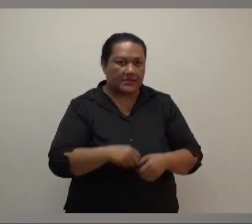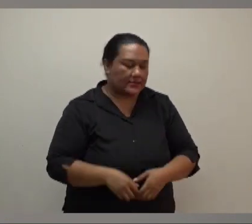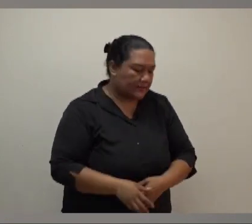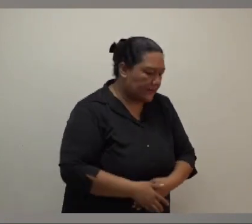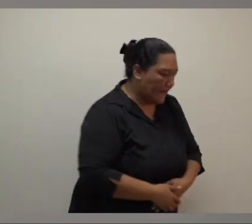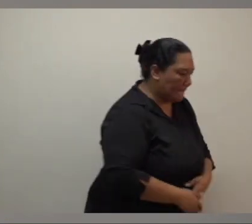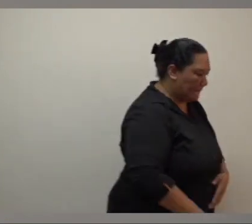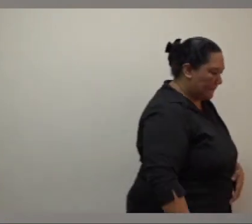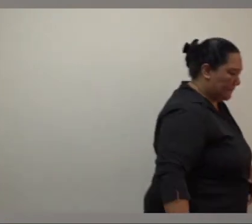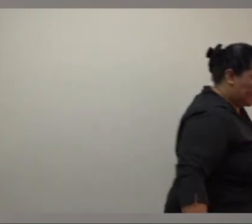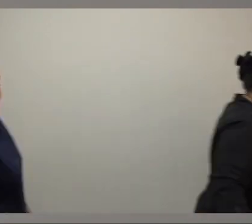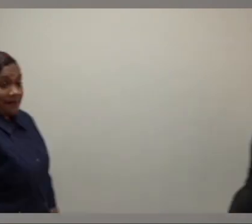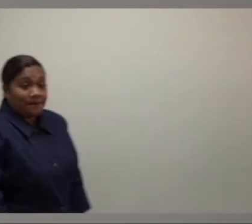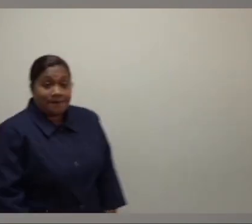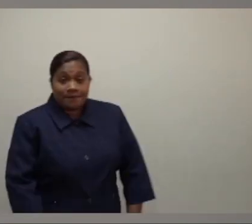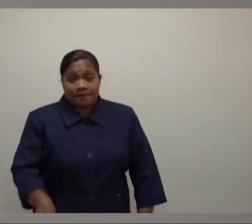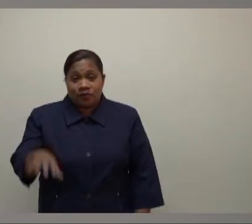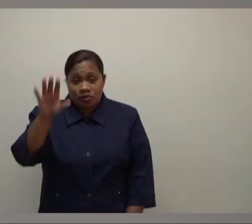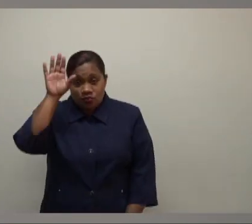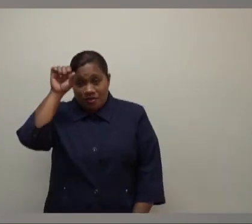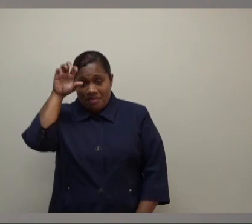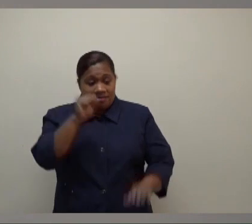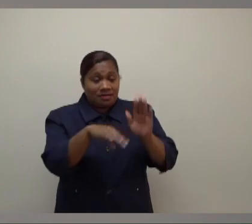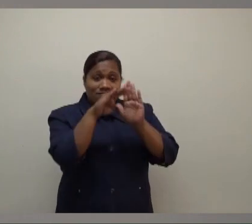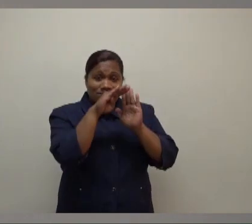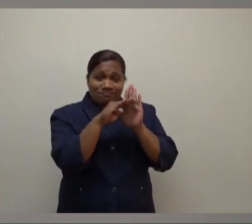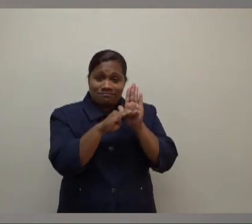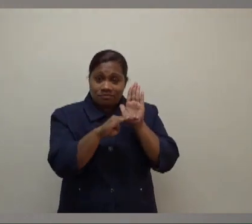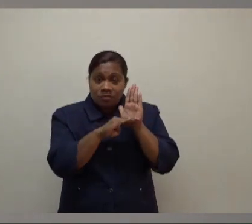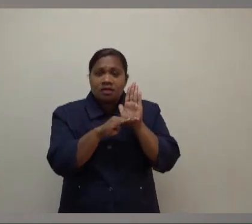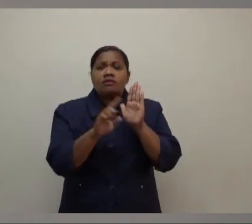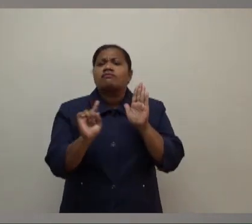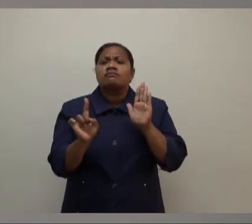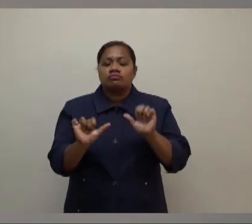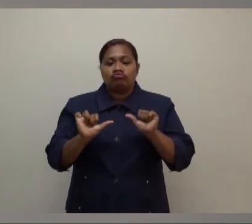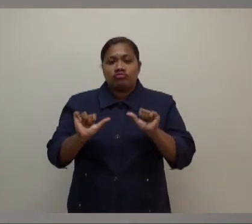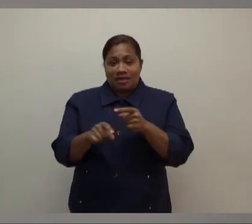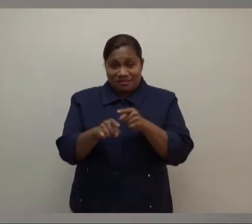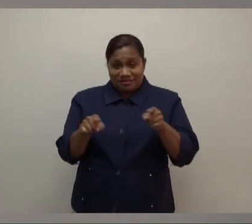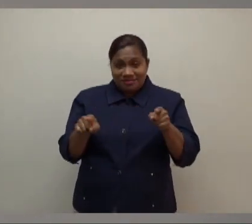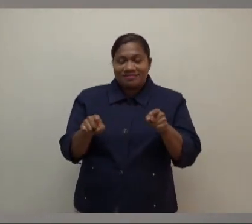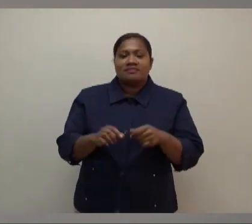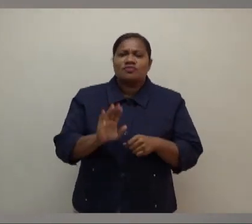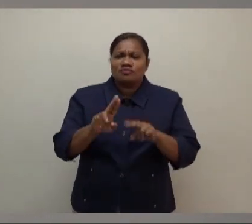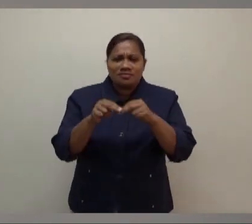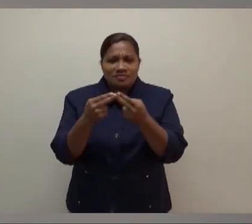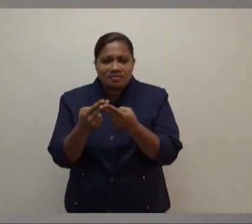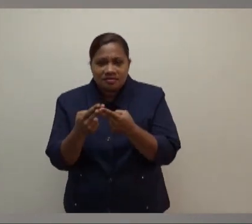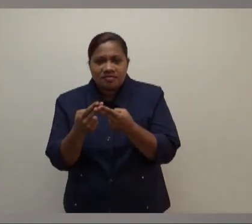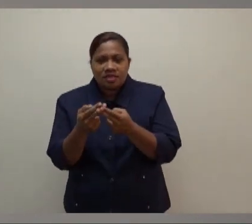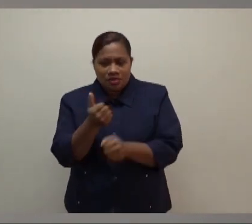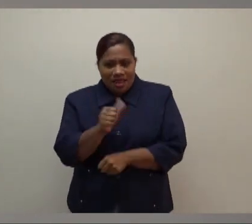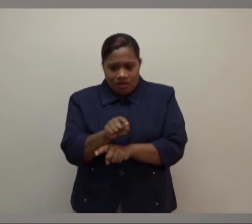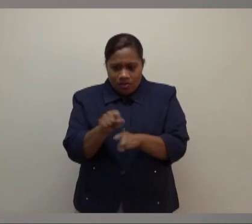Remember, the protocols and measures are in place for a reason. To protect you and your loved ones, whilst allowing you to have some semblance of a